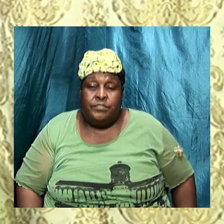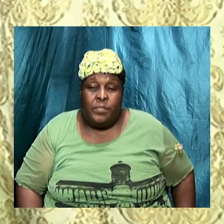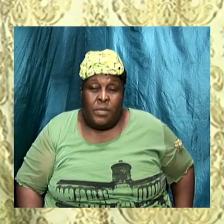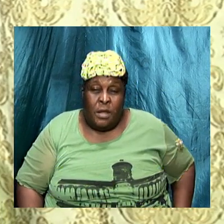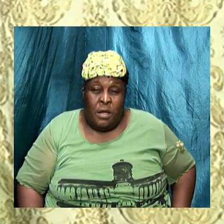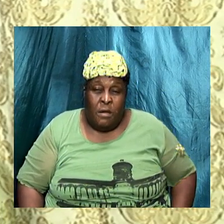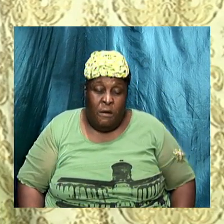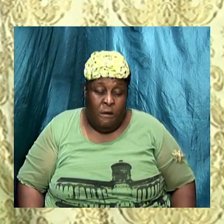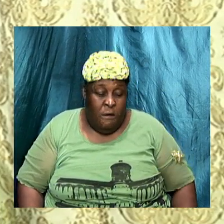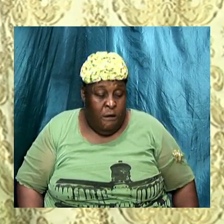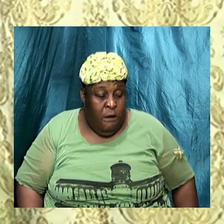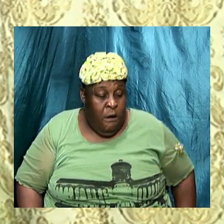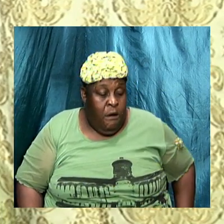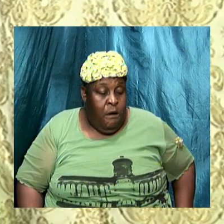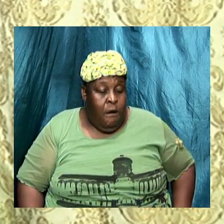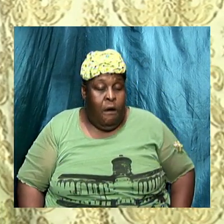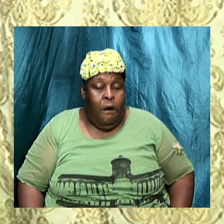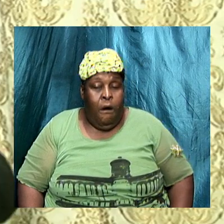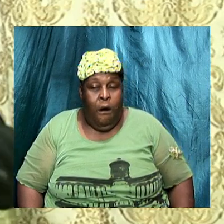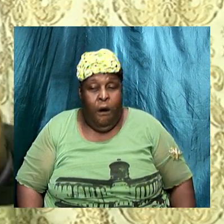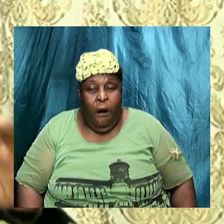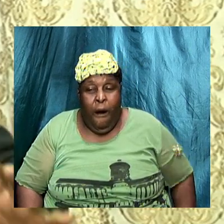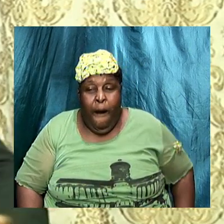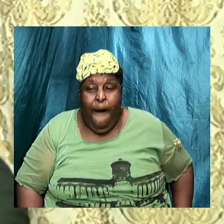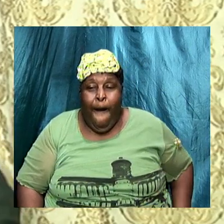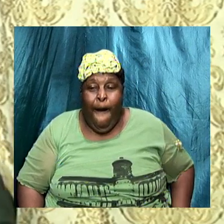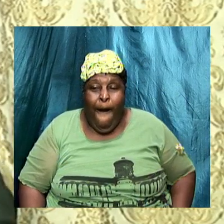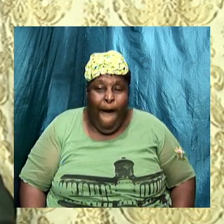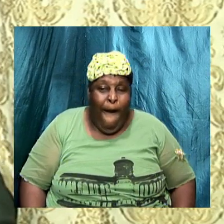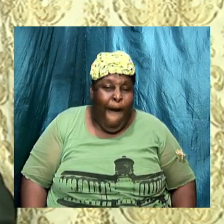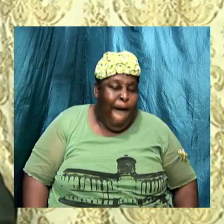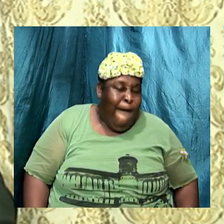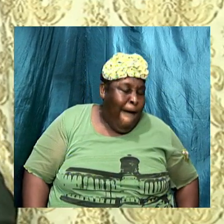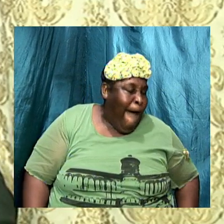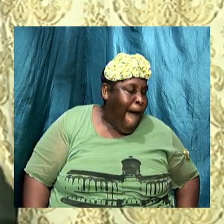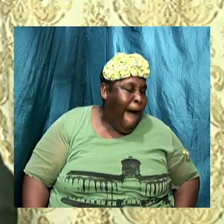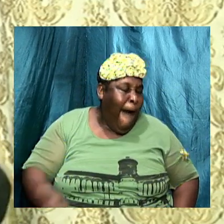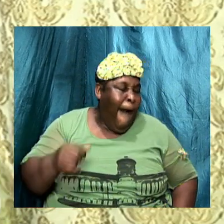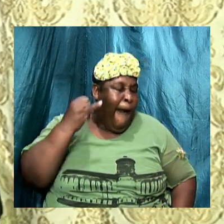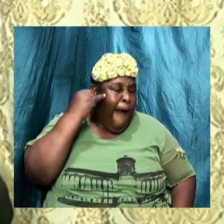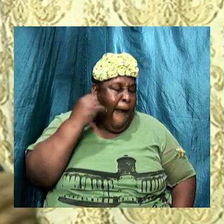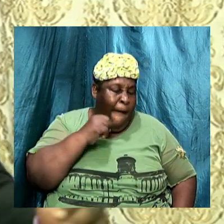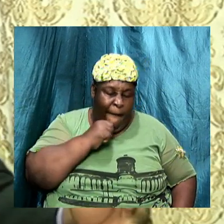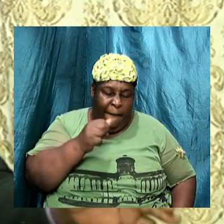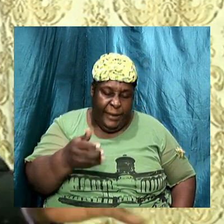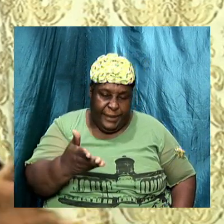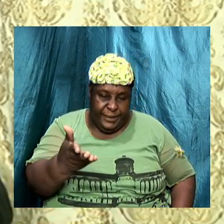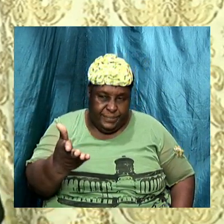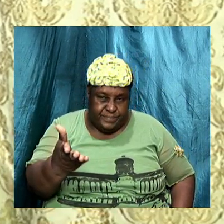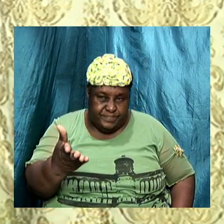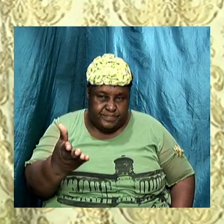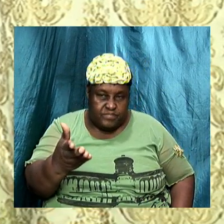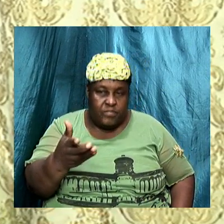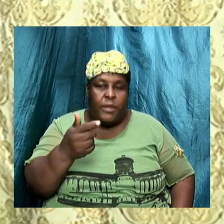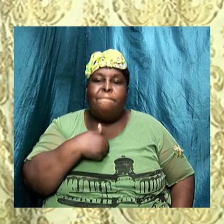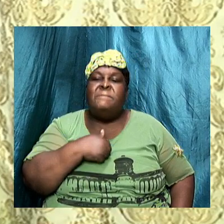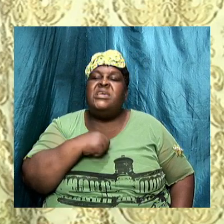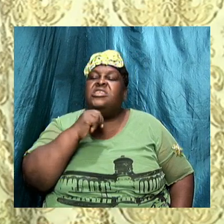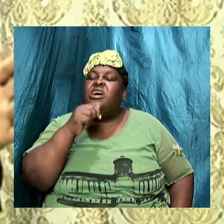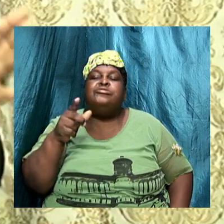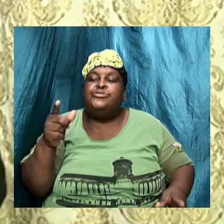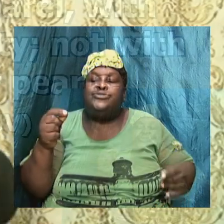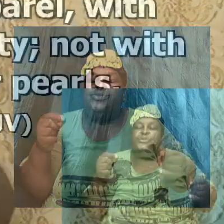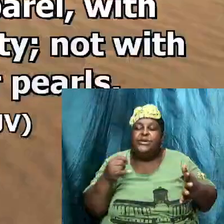verses 9 and 10 if it's not dear I am not going to do it